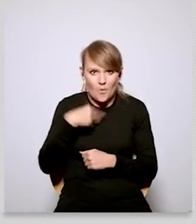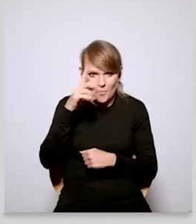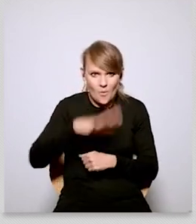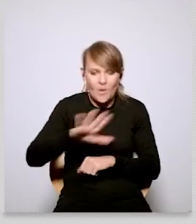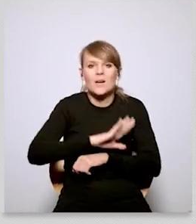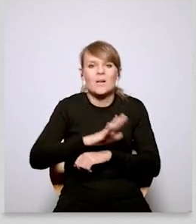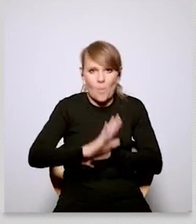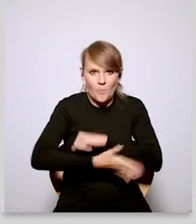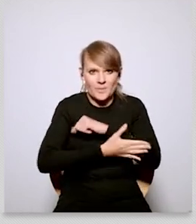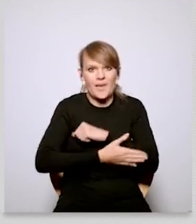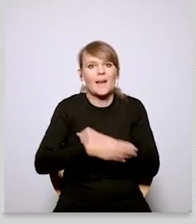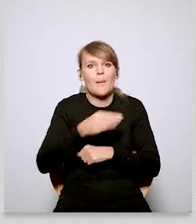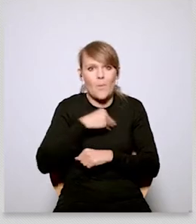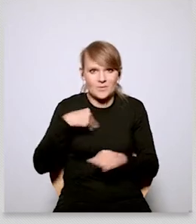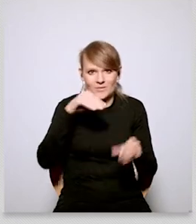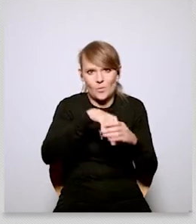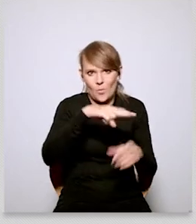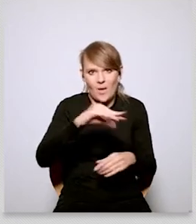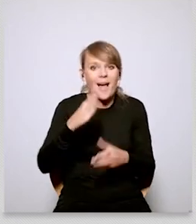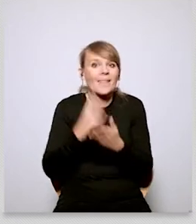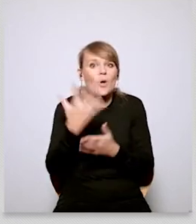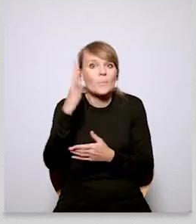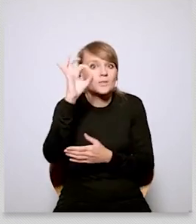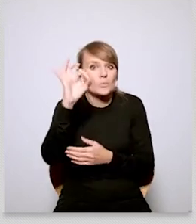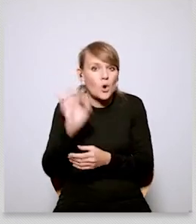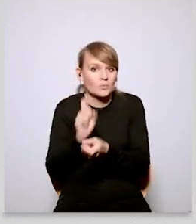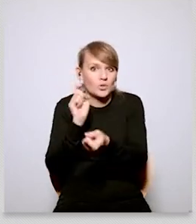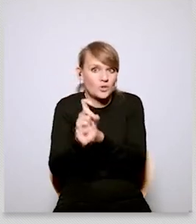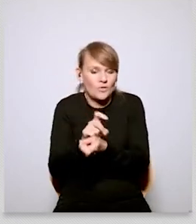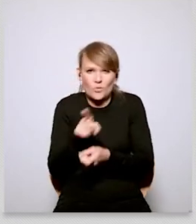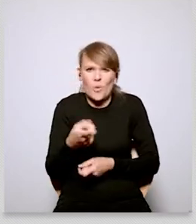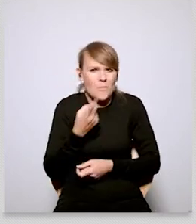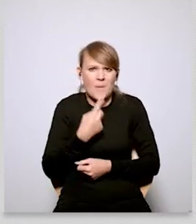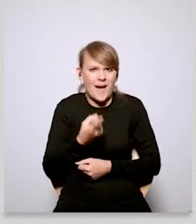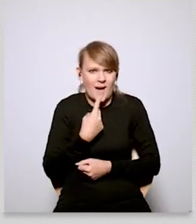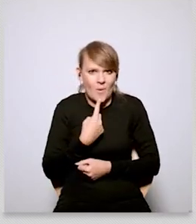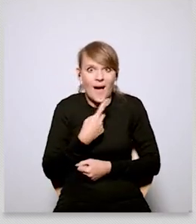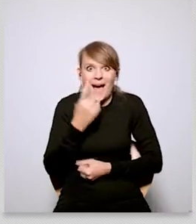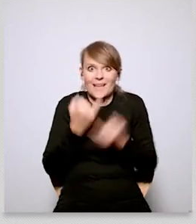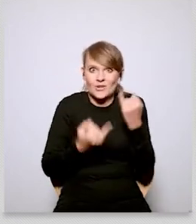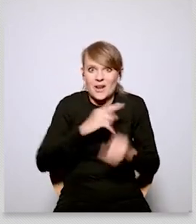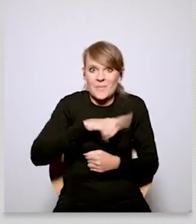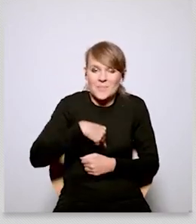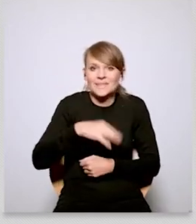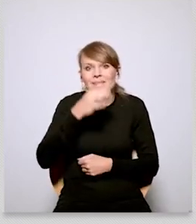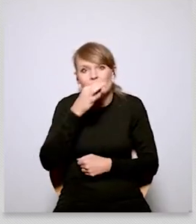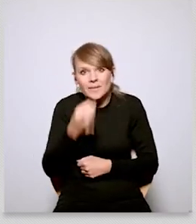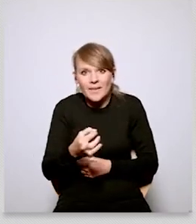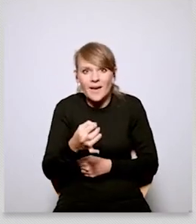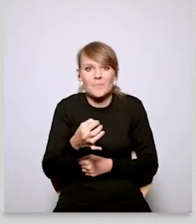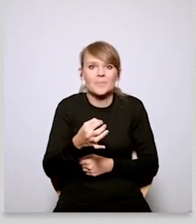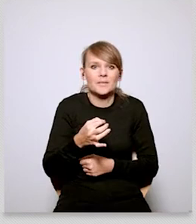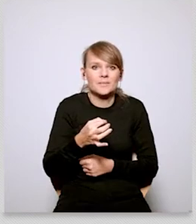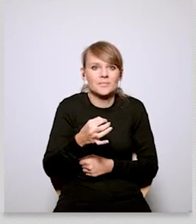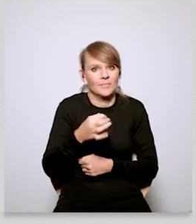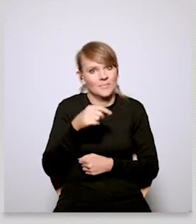and it shows that some over 80 percent of polish people are in favor of the polish membership of the european new and just five percent